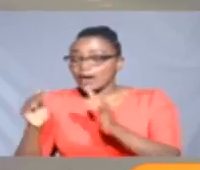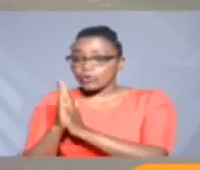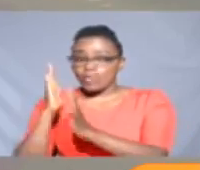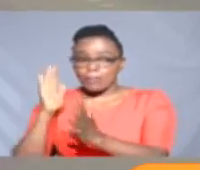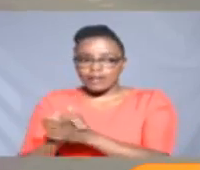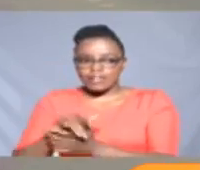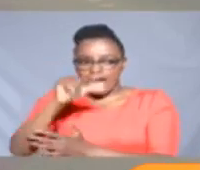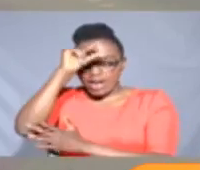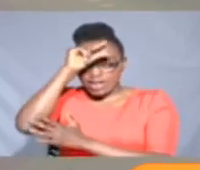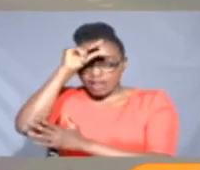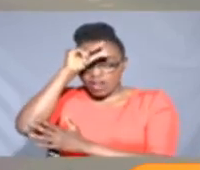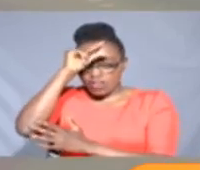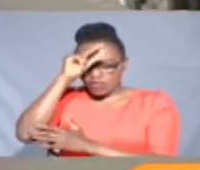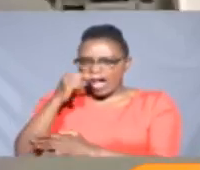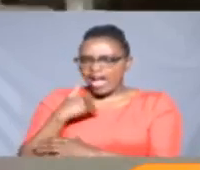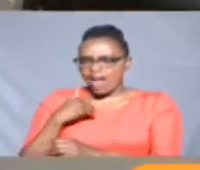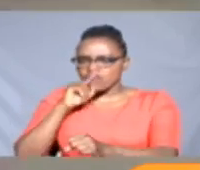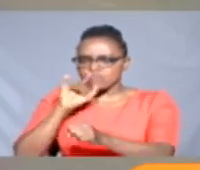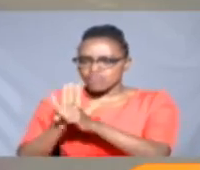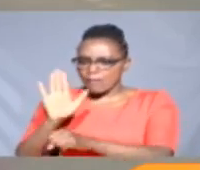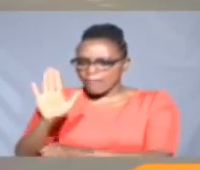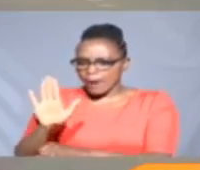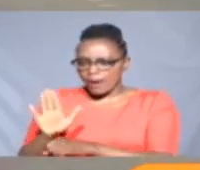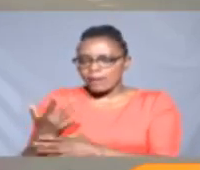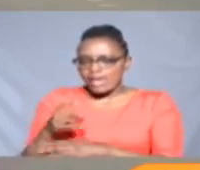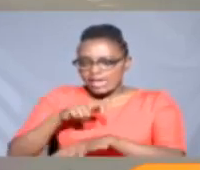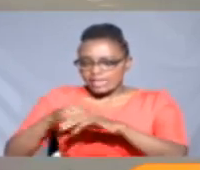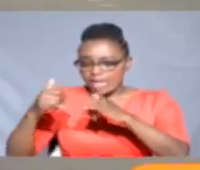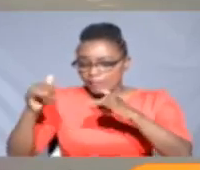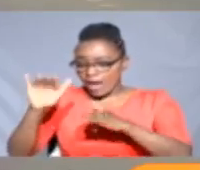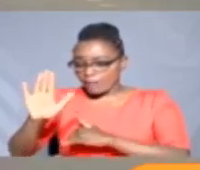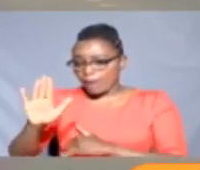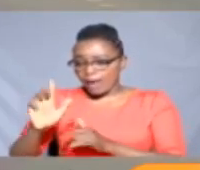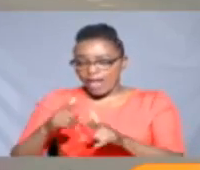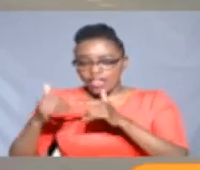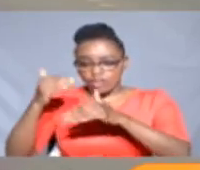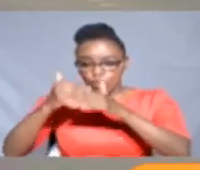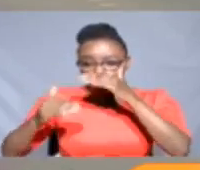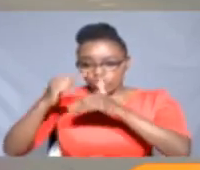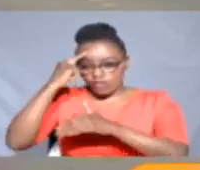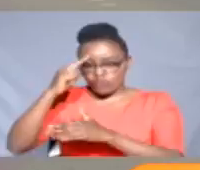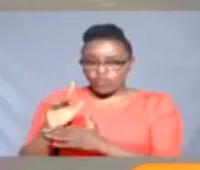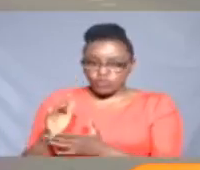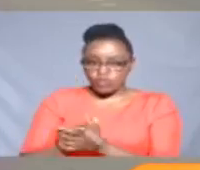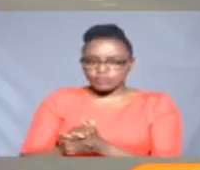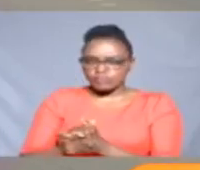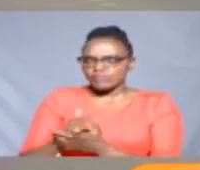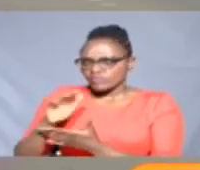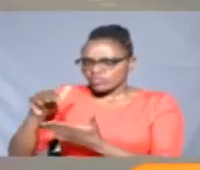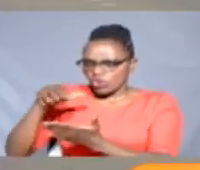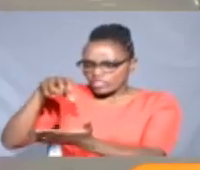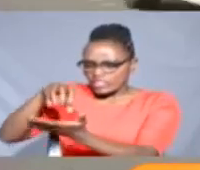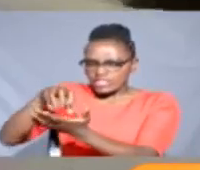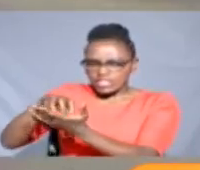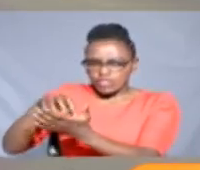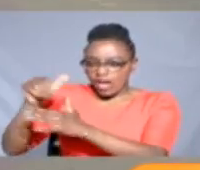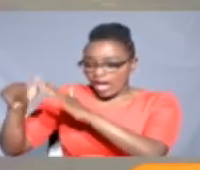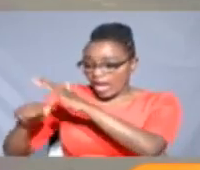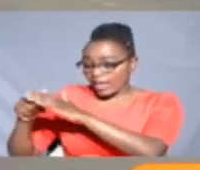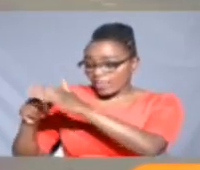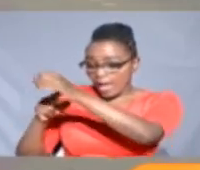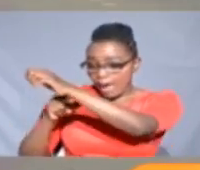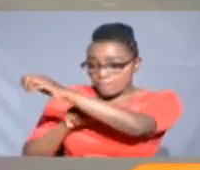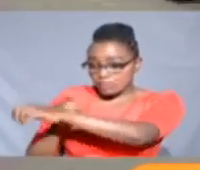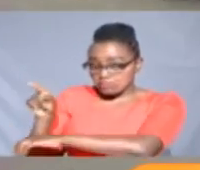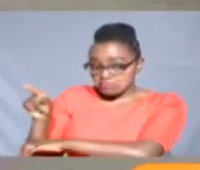Now, if the government had kept all its promises and timelines, then the construction of a median station under